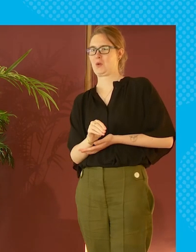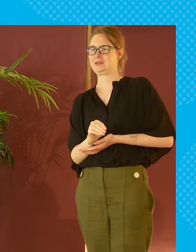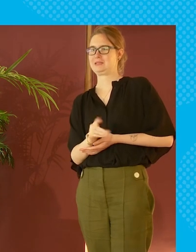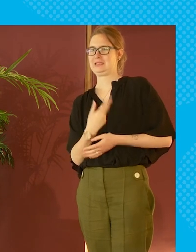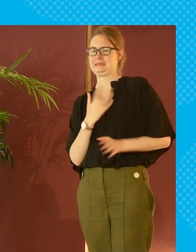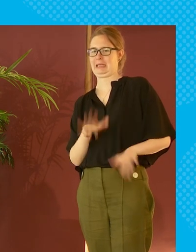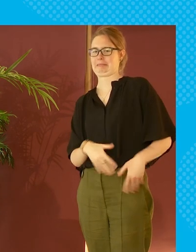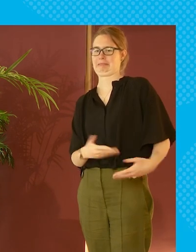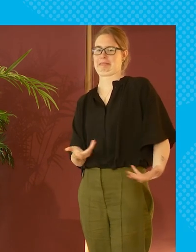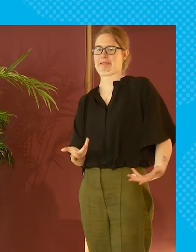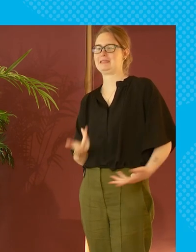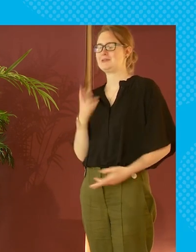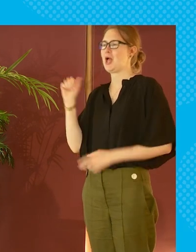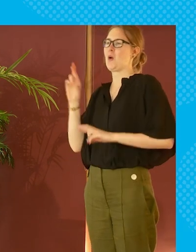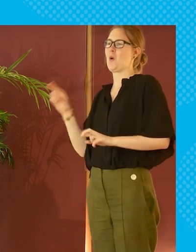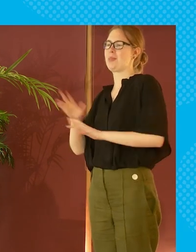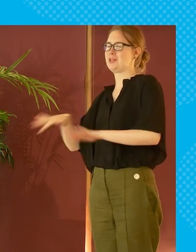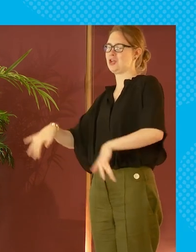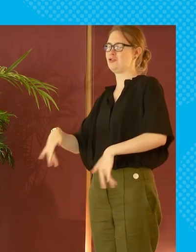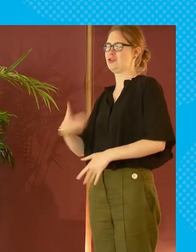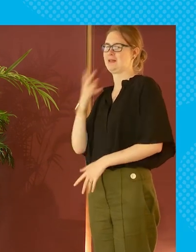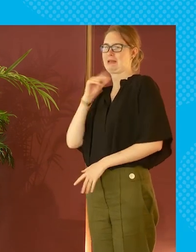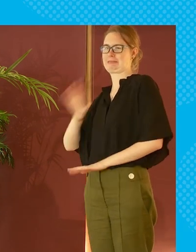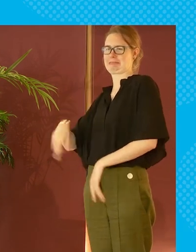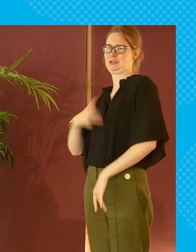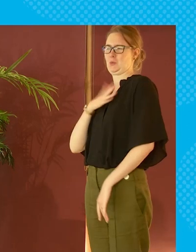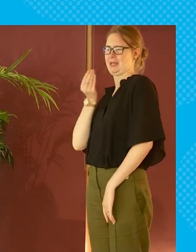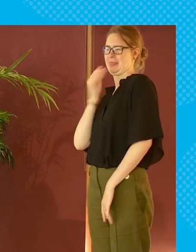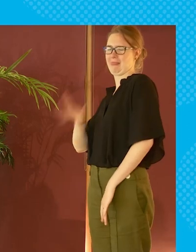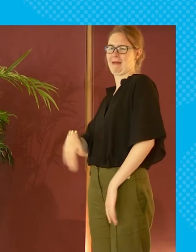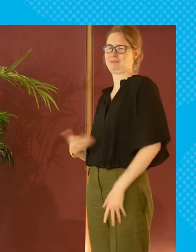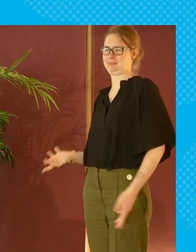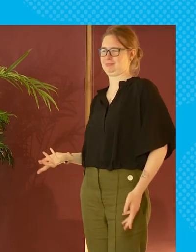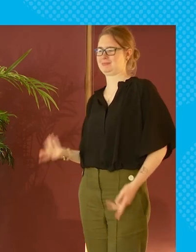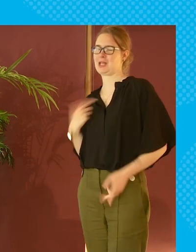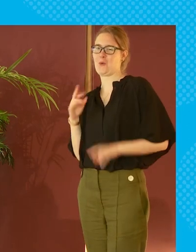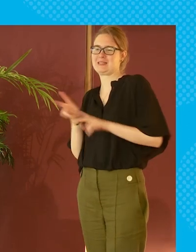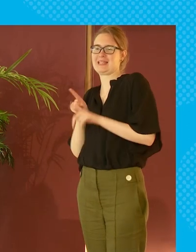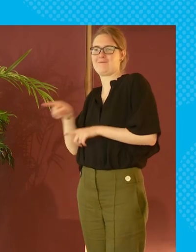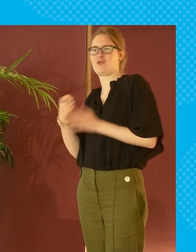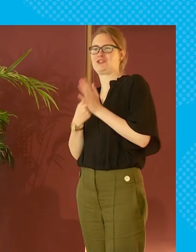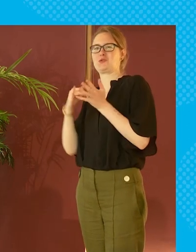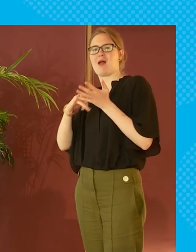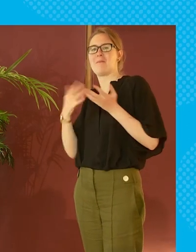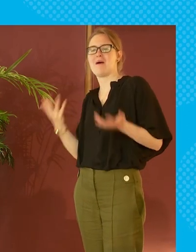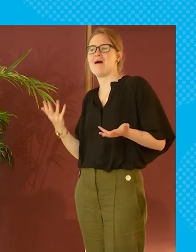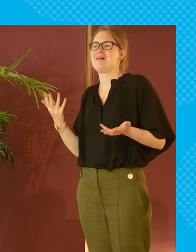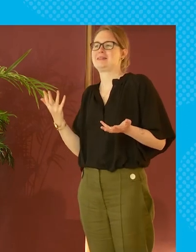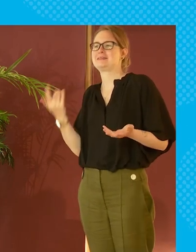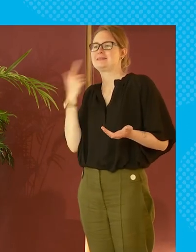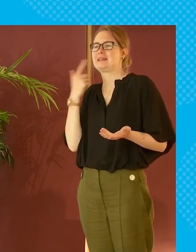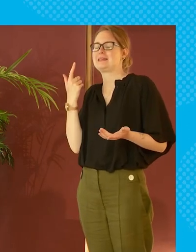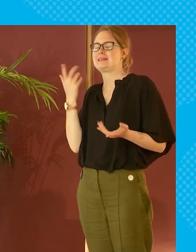hopefully that food is sitting there and he's just he's he's cheesed off like everybody else trying to get a four-year-old to eat anything but i think i think the thing